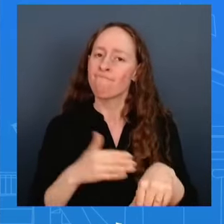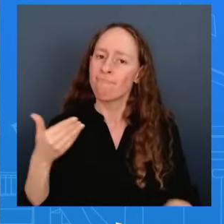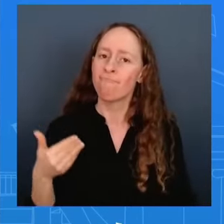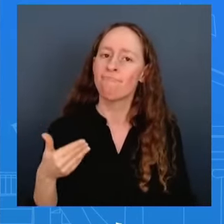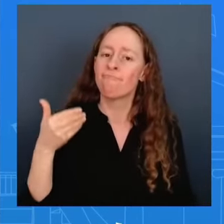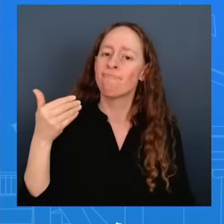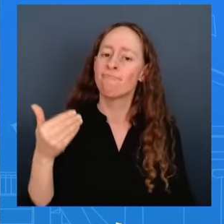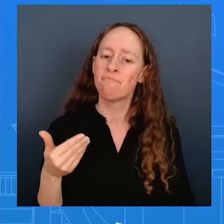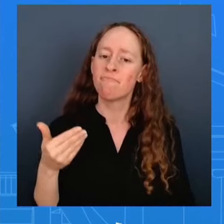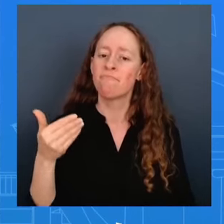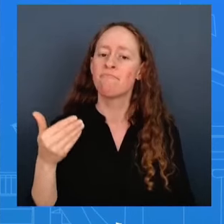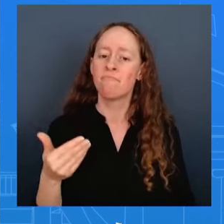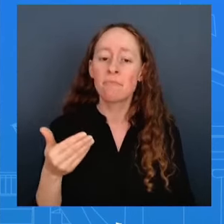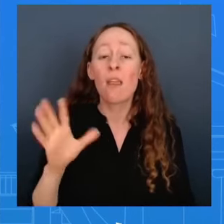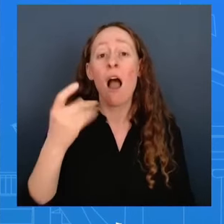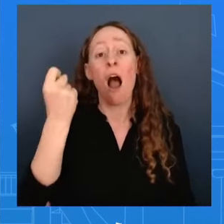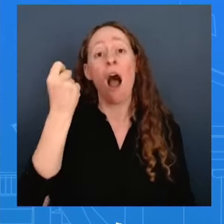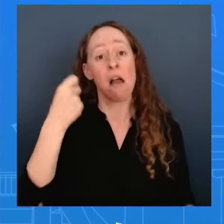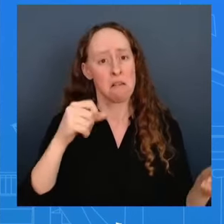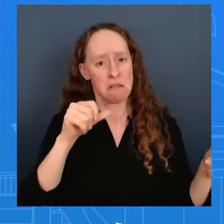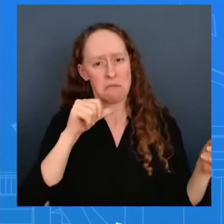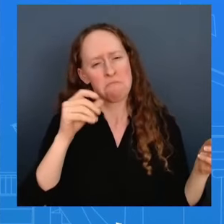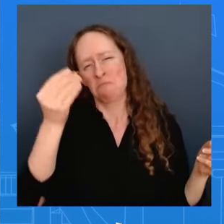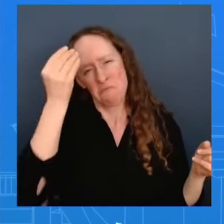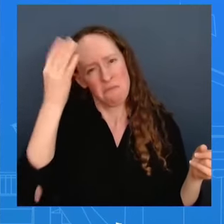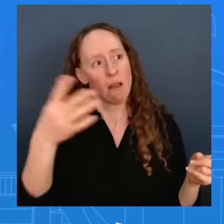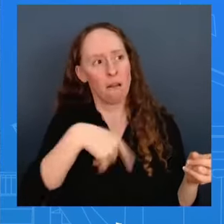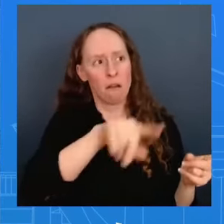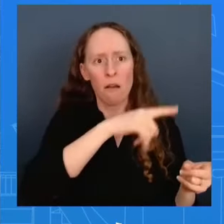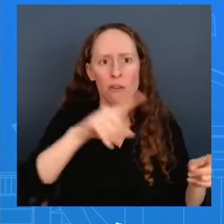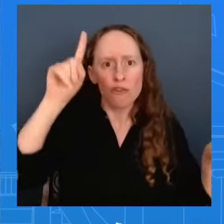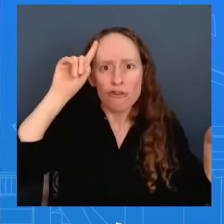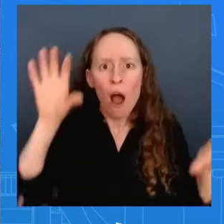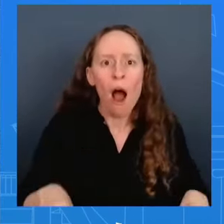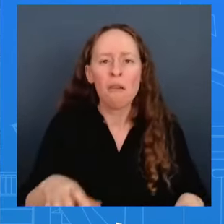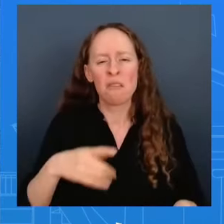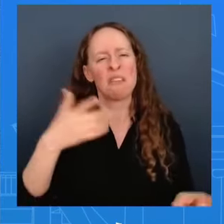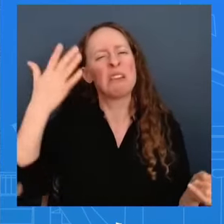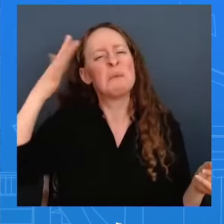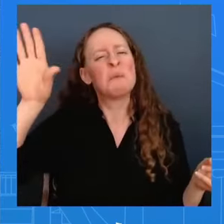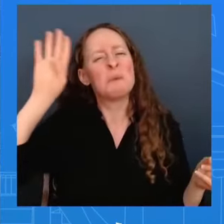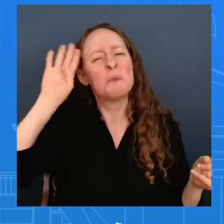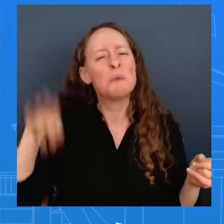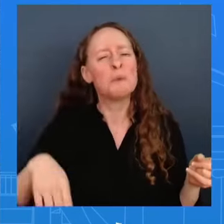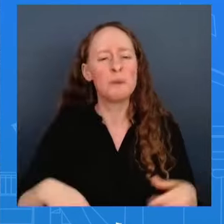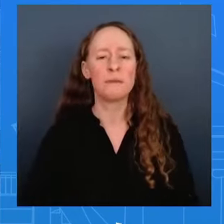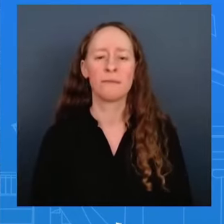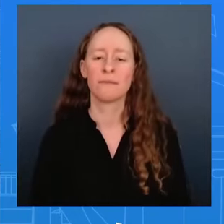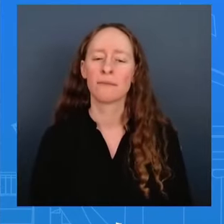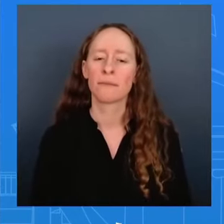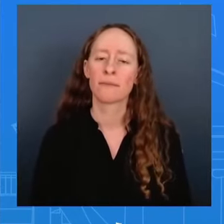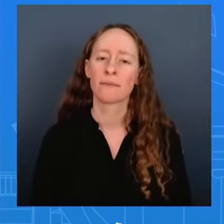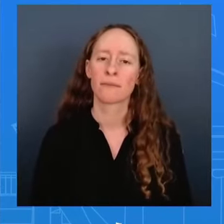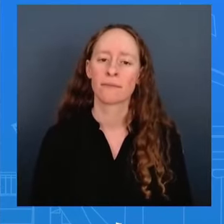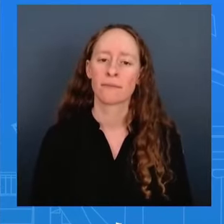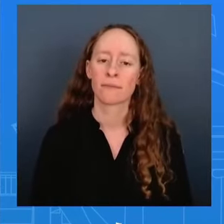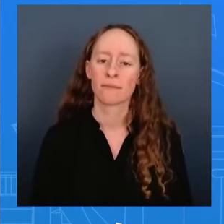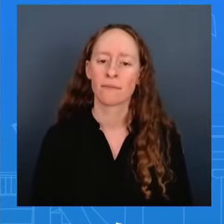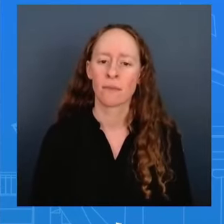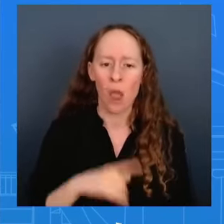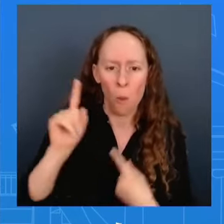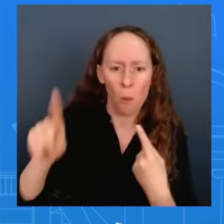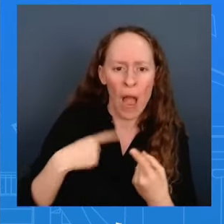a surprise to uh our counterparts in beijing the notification was that today or yesterday or that was the um a pre-notification